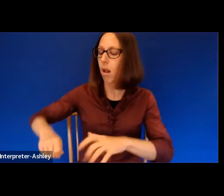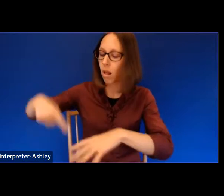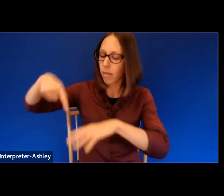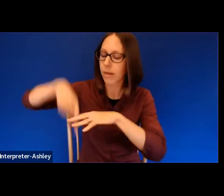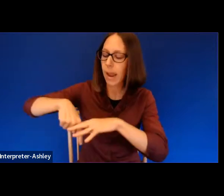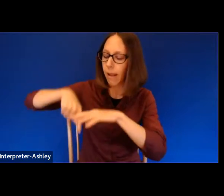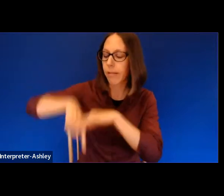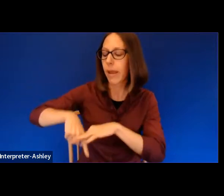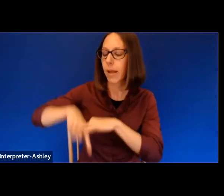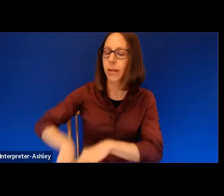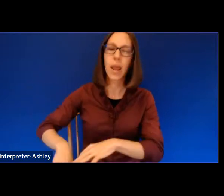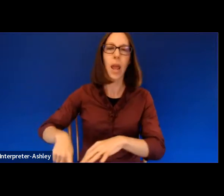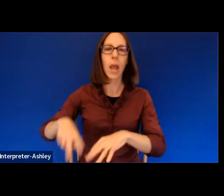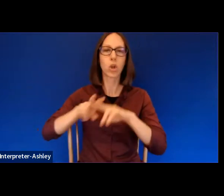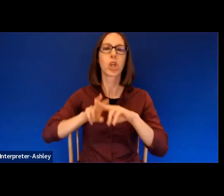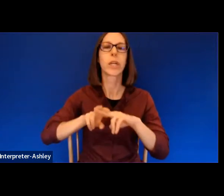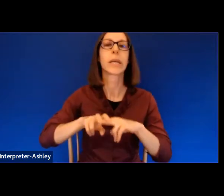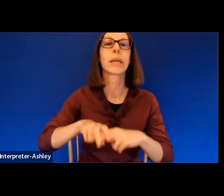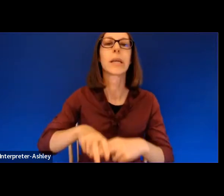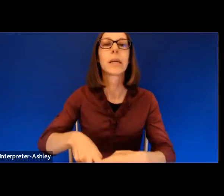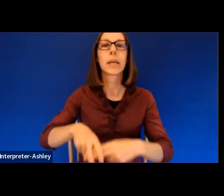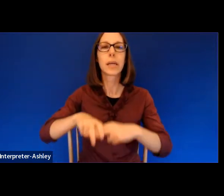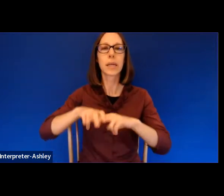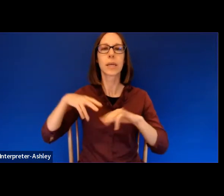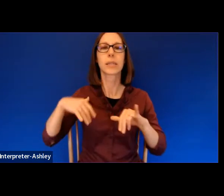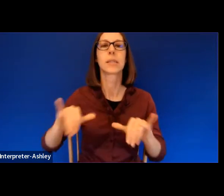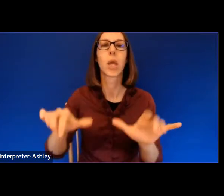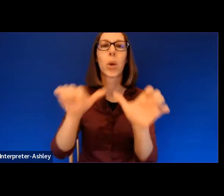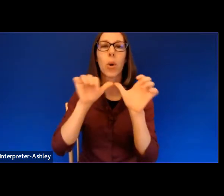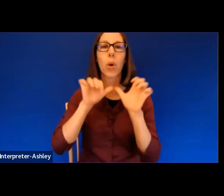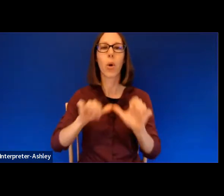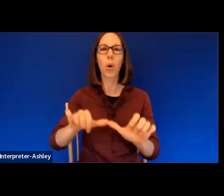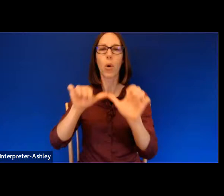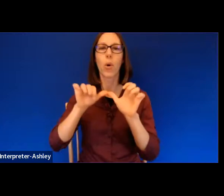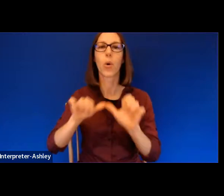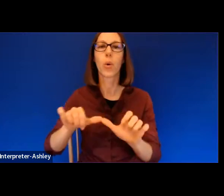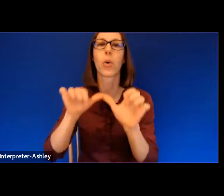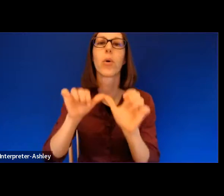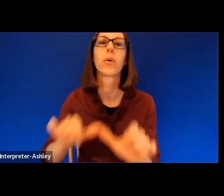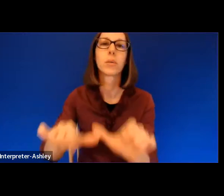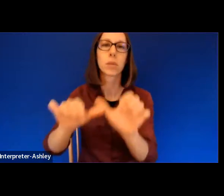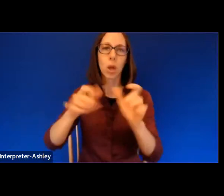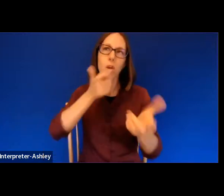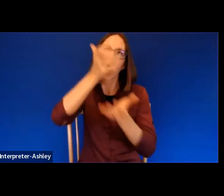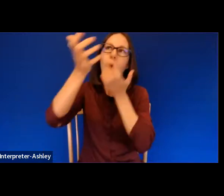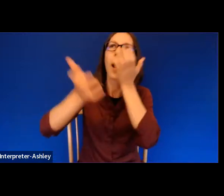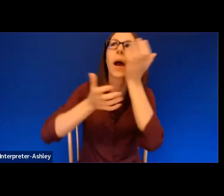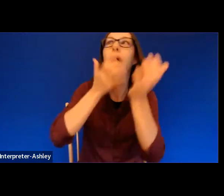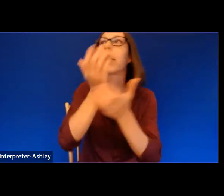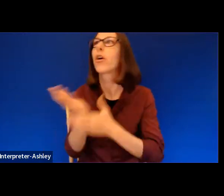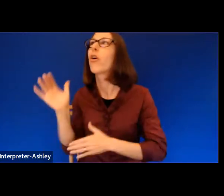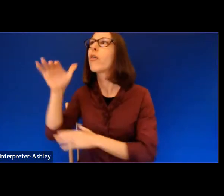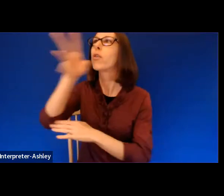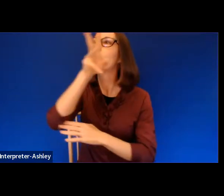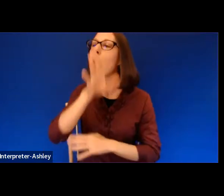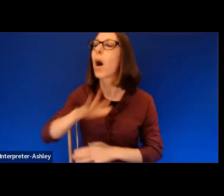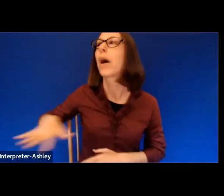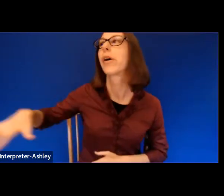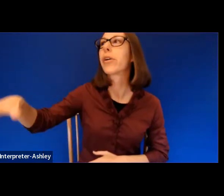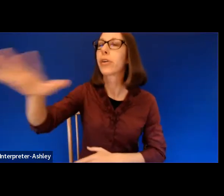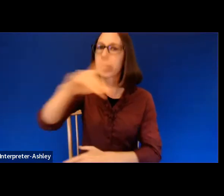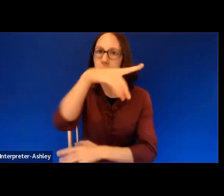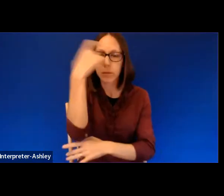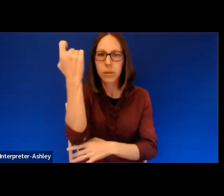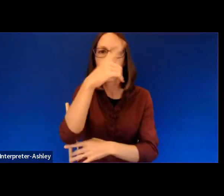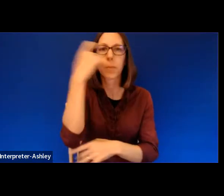still does hold. Nor the cries of the others above water. Beloved bright voices of summer echoing like the